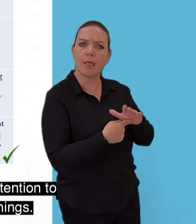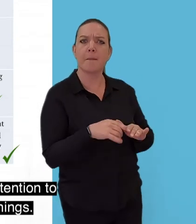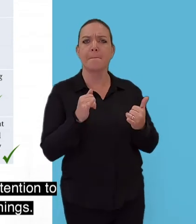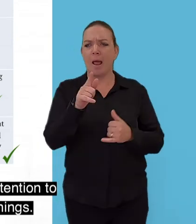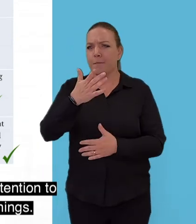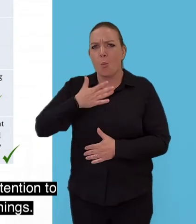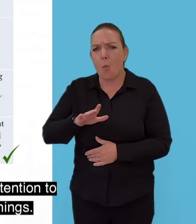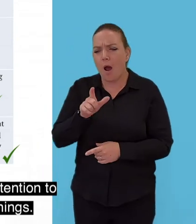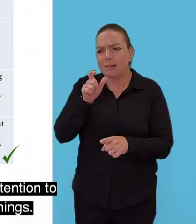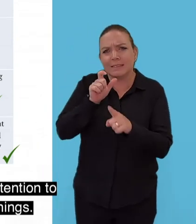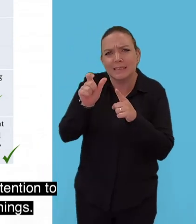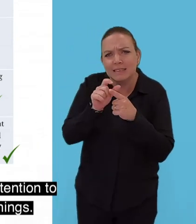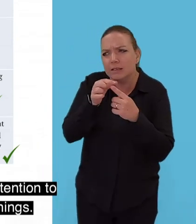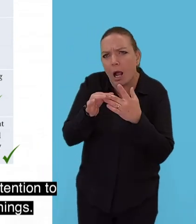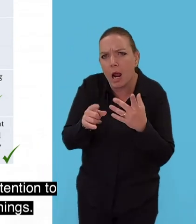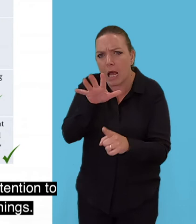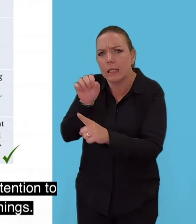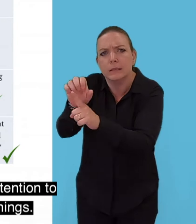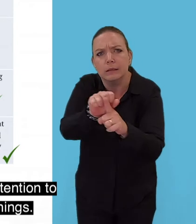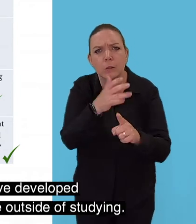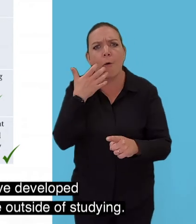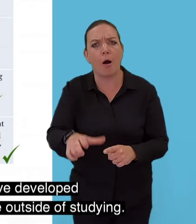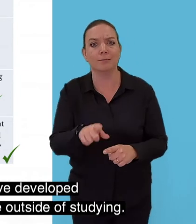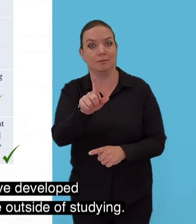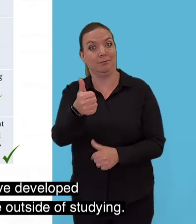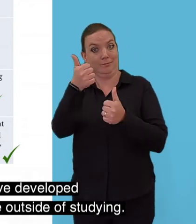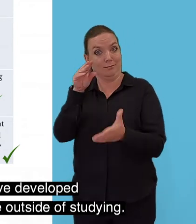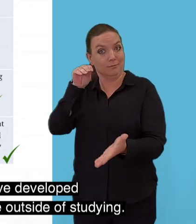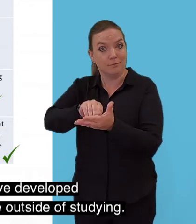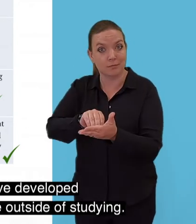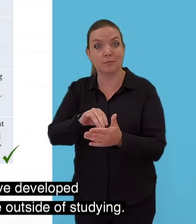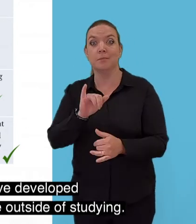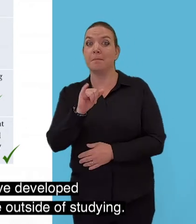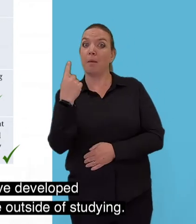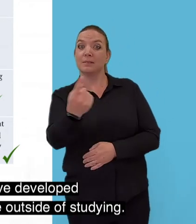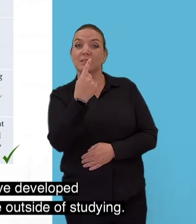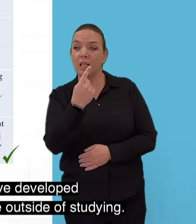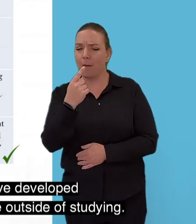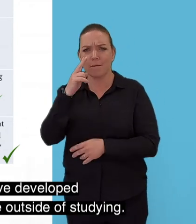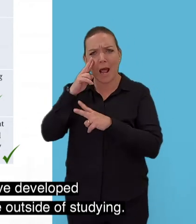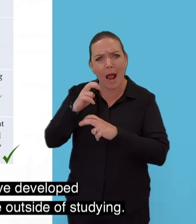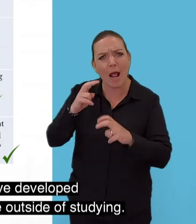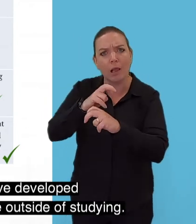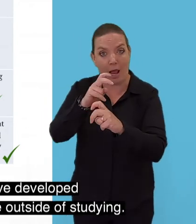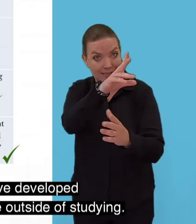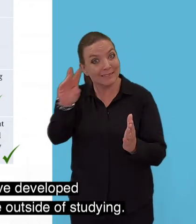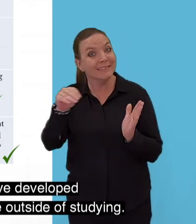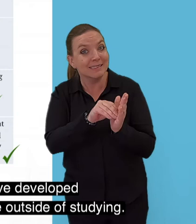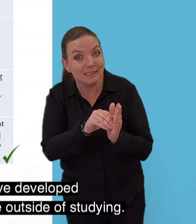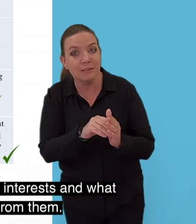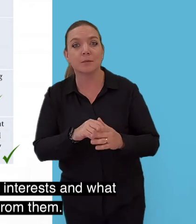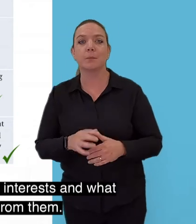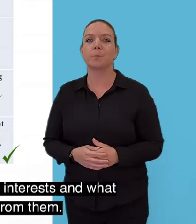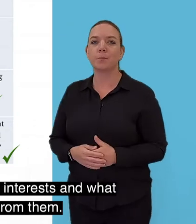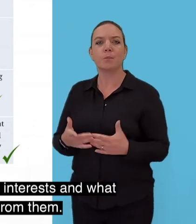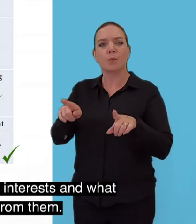And finally highlighting relevant skills you developed from your interests or hobbies. I mean everyone has a life outside of studying